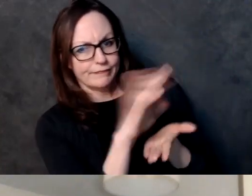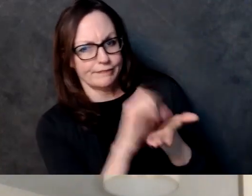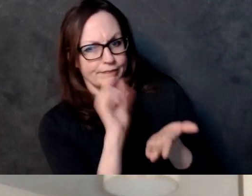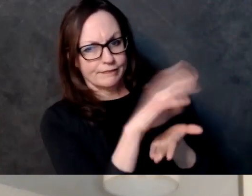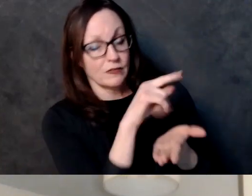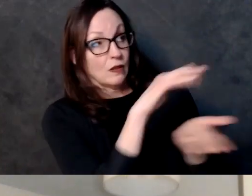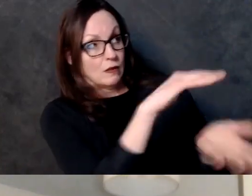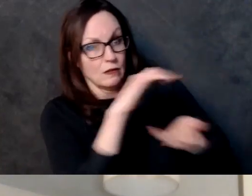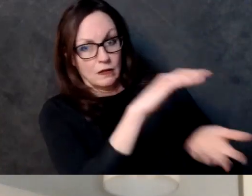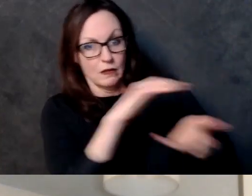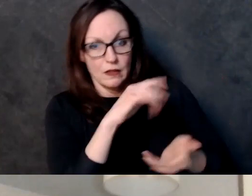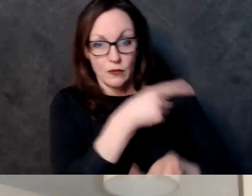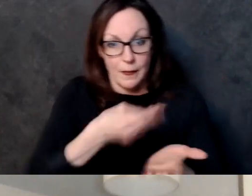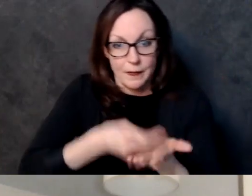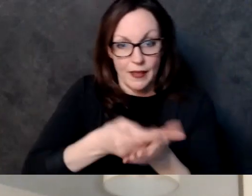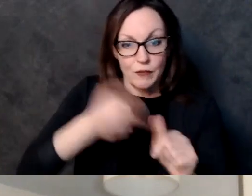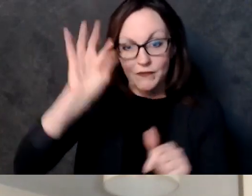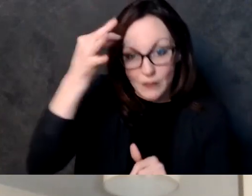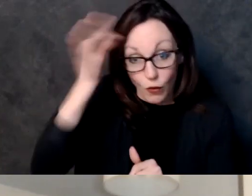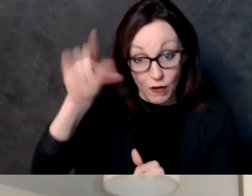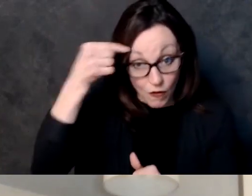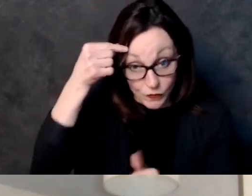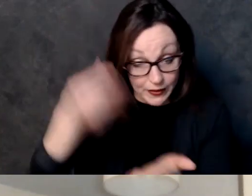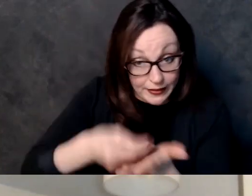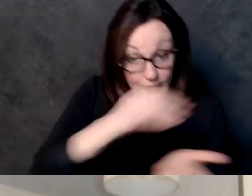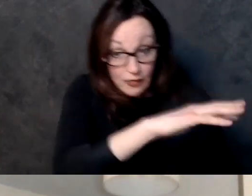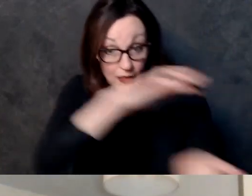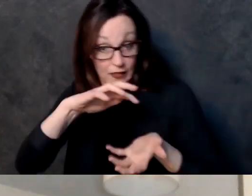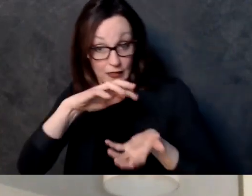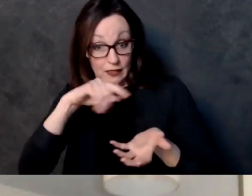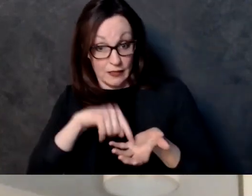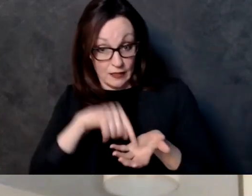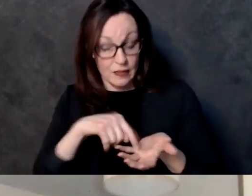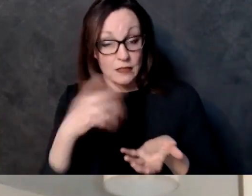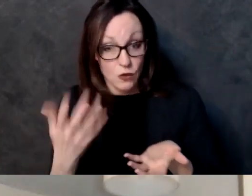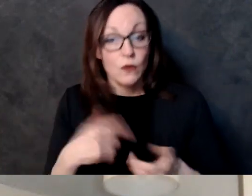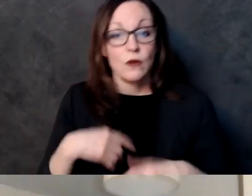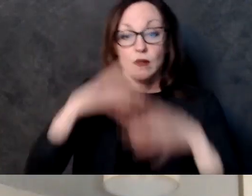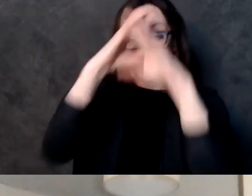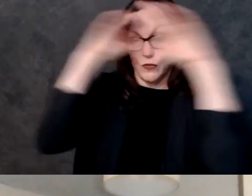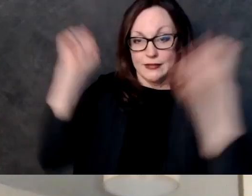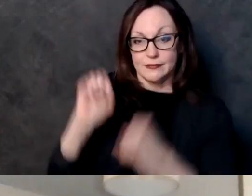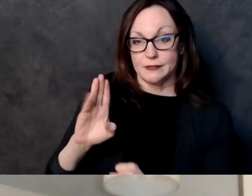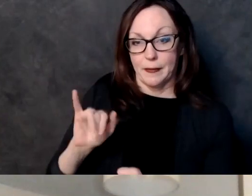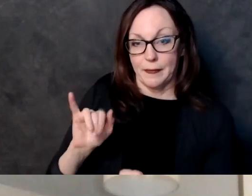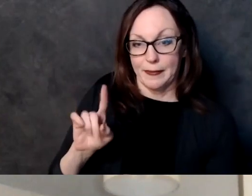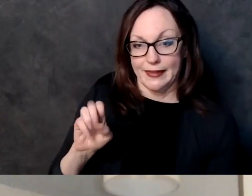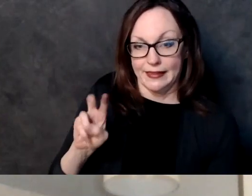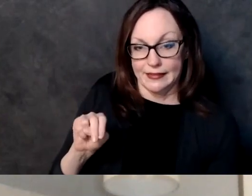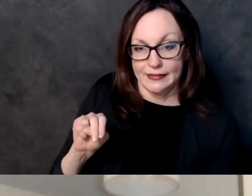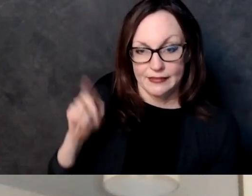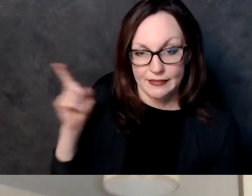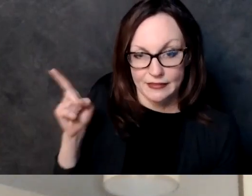bill which has a lot in it including raises a raise in the minimum wage which has additional checks of